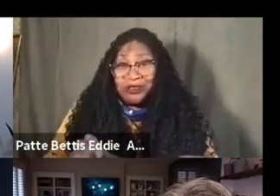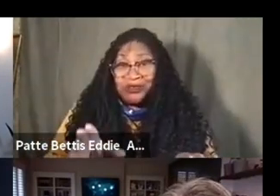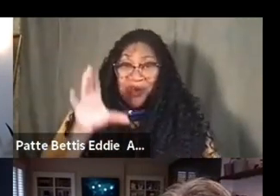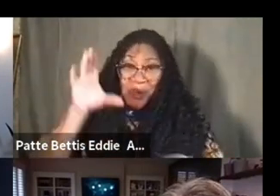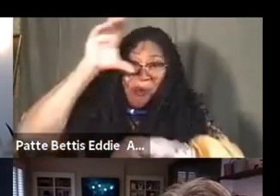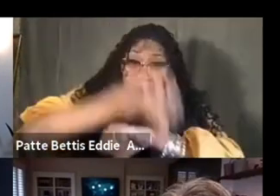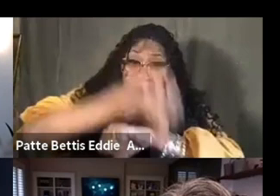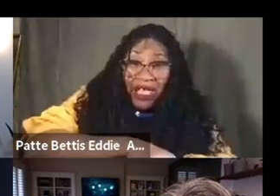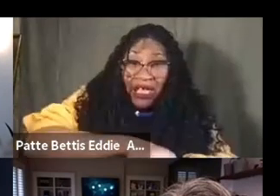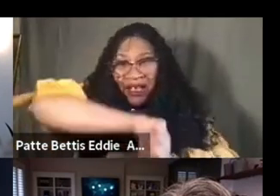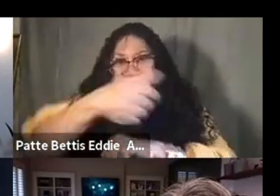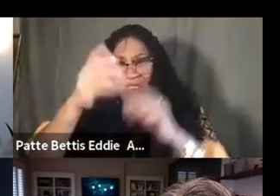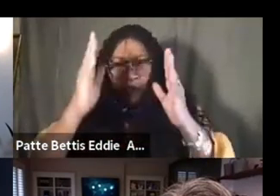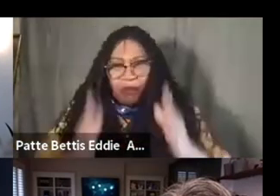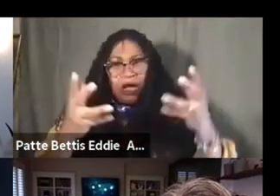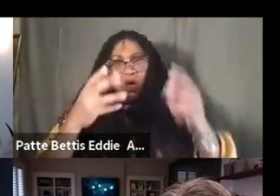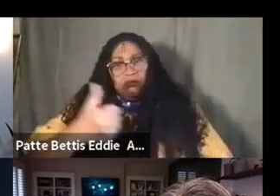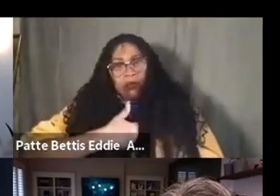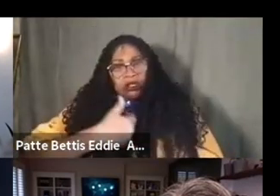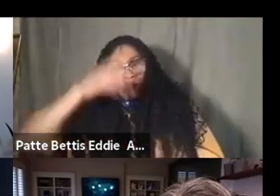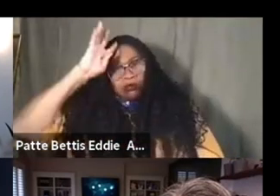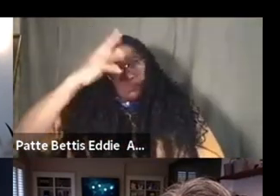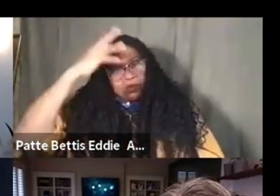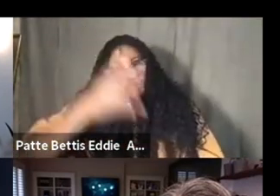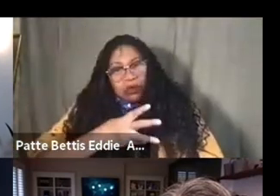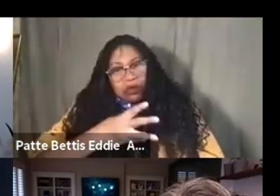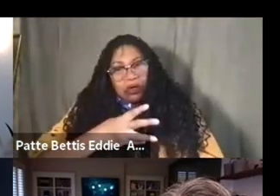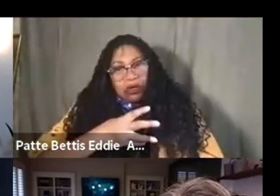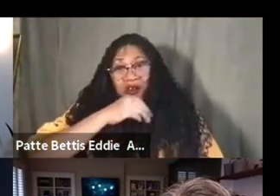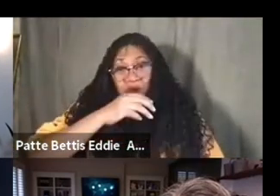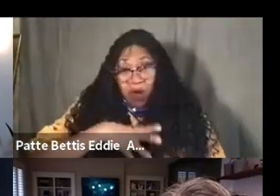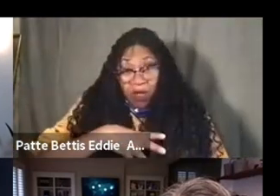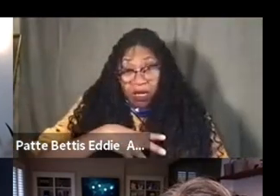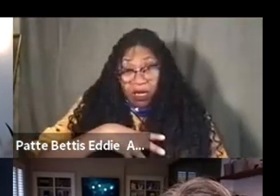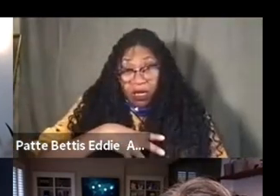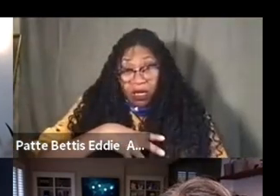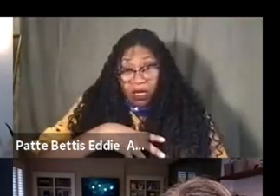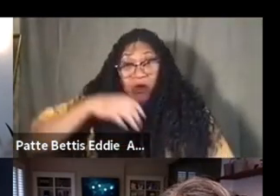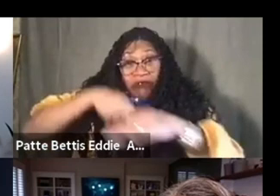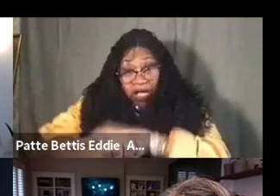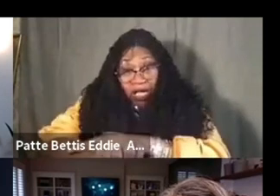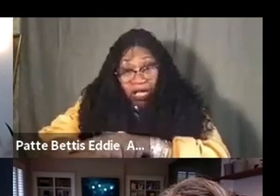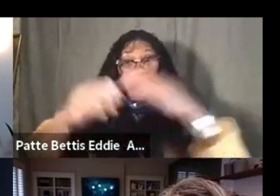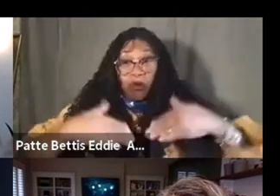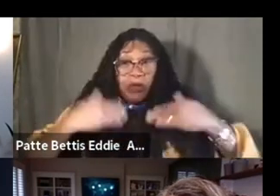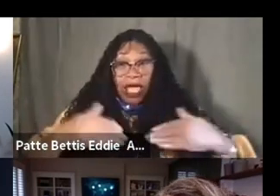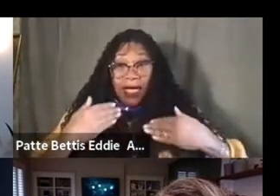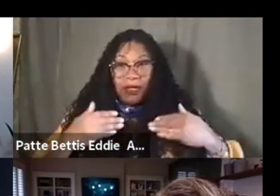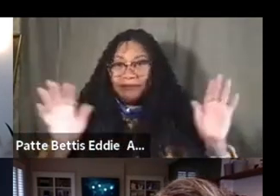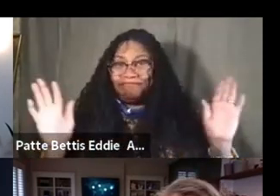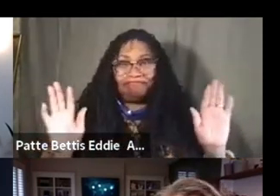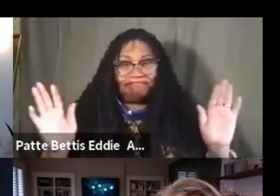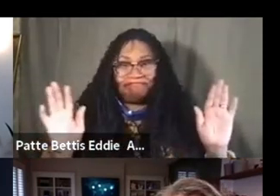you know, I want to make myself, you know, so this whole idea that of women, you know, have a kid and you'll be happy, um, you know, Angela,